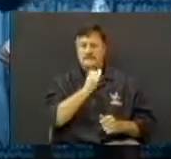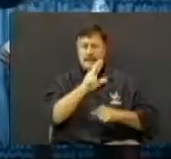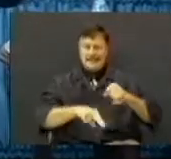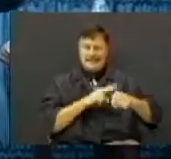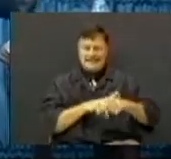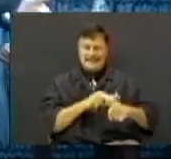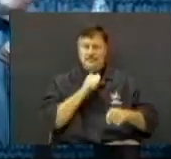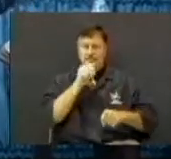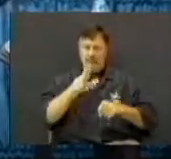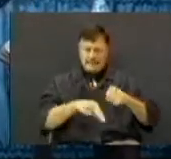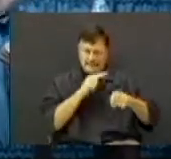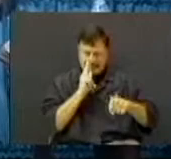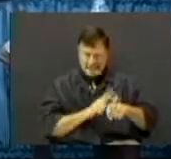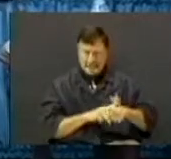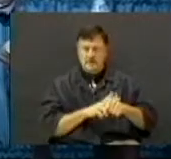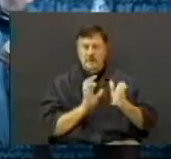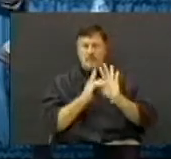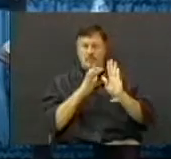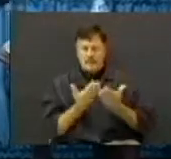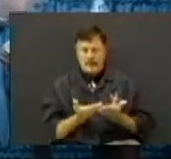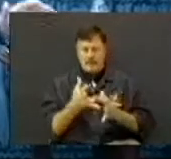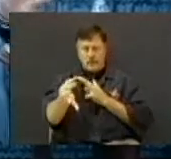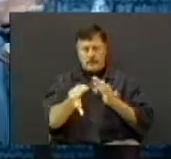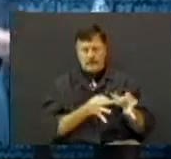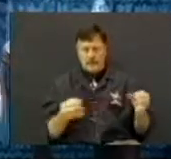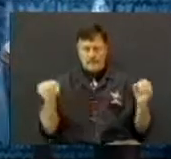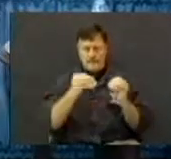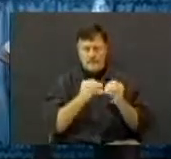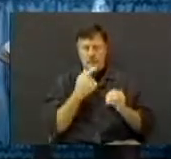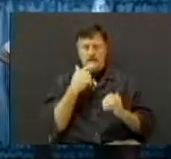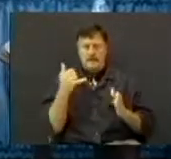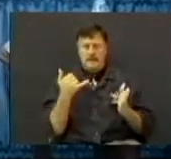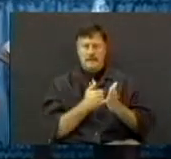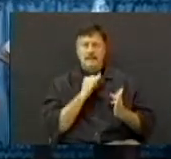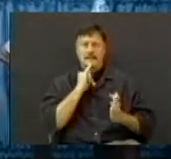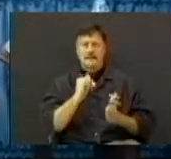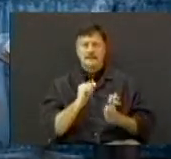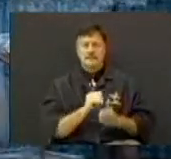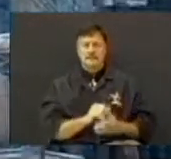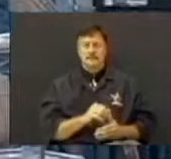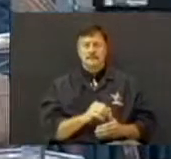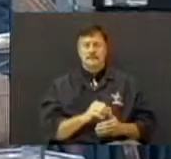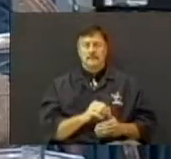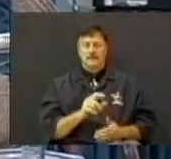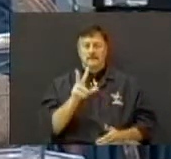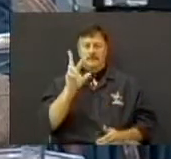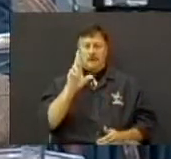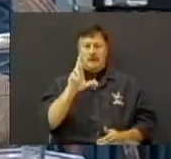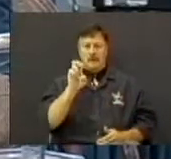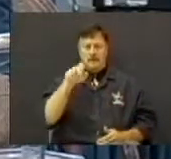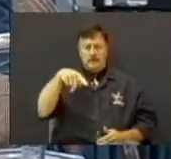It's unseemly. And the Bible even goes so far to say it's a reprobate.